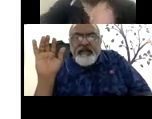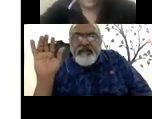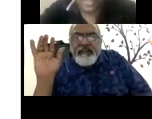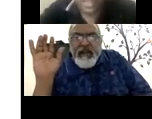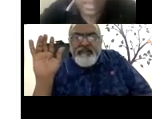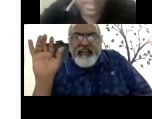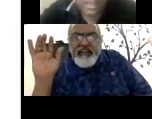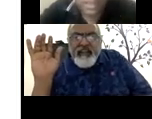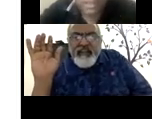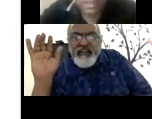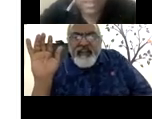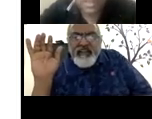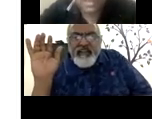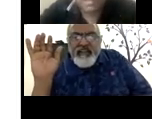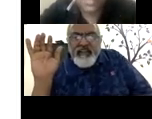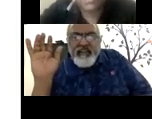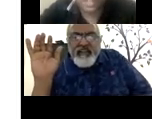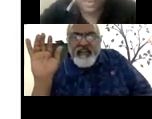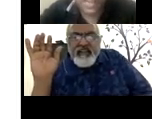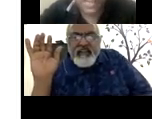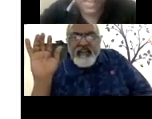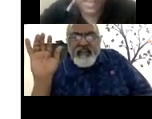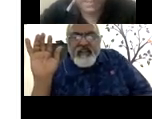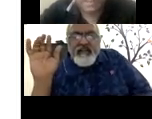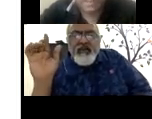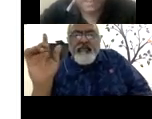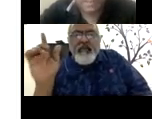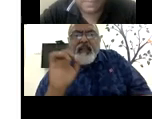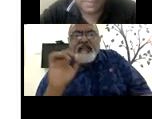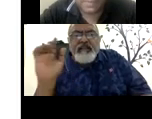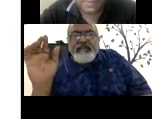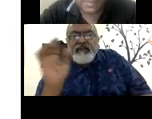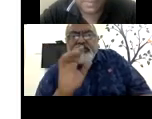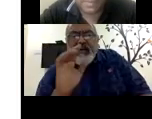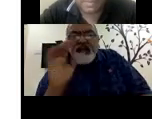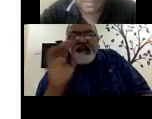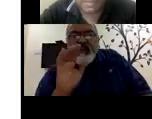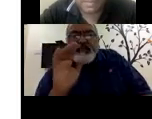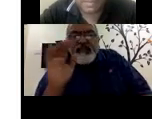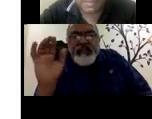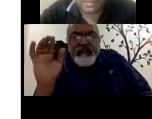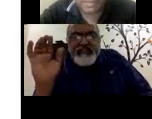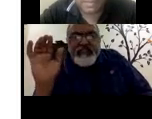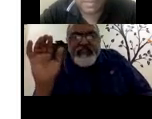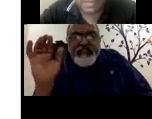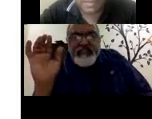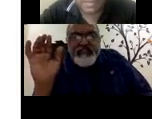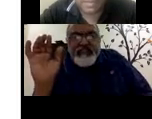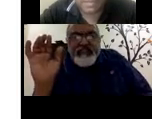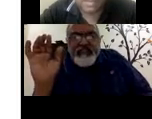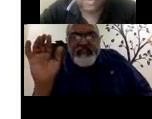A person with JAPC? Persons with disability. Yeah. Something was, earlier you said JAPC?